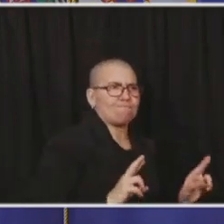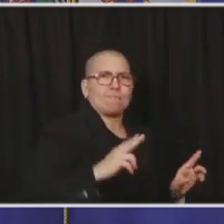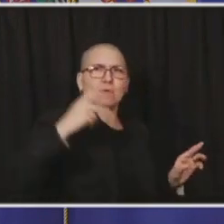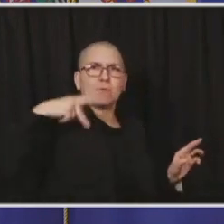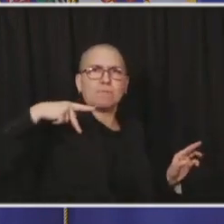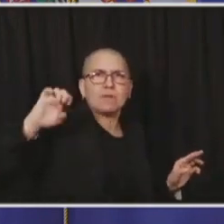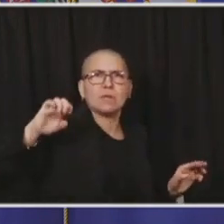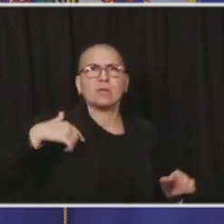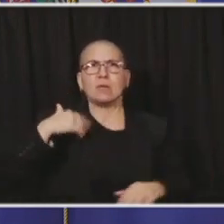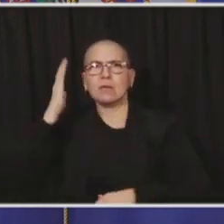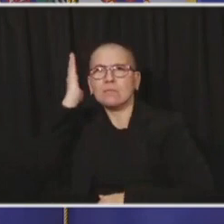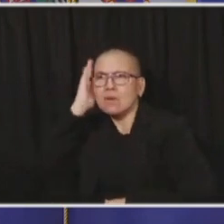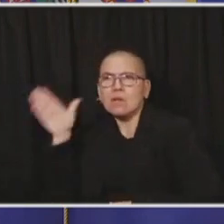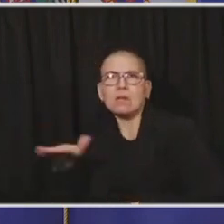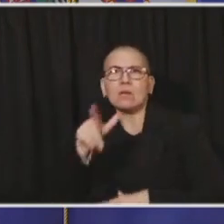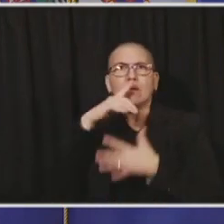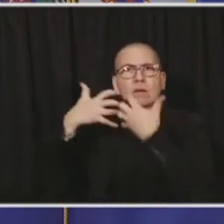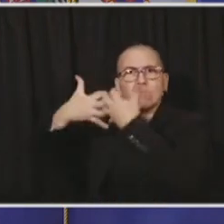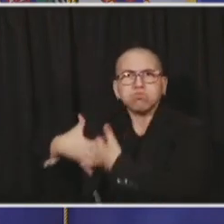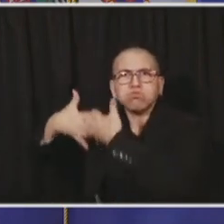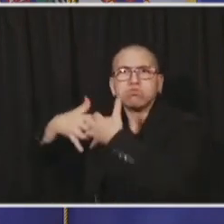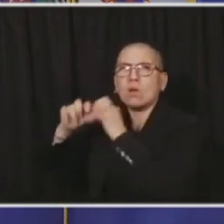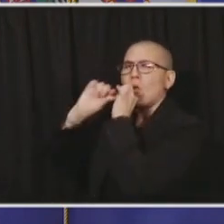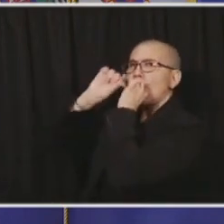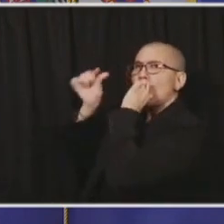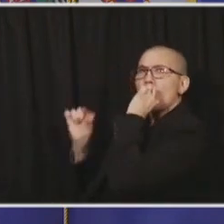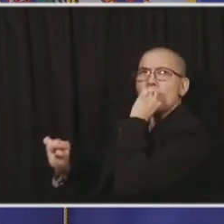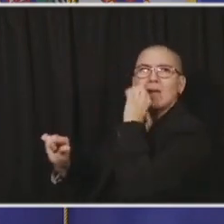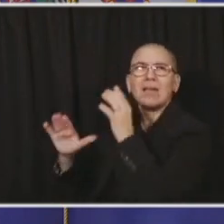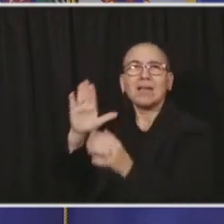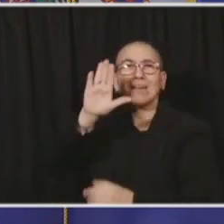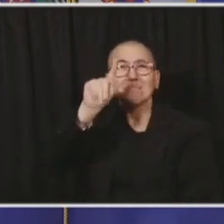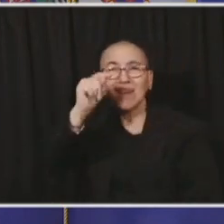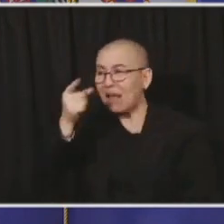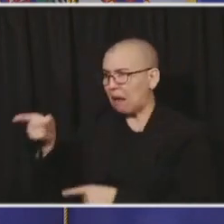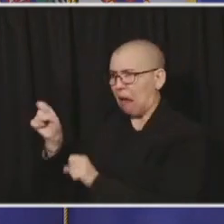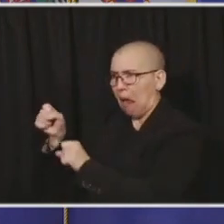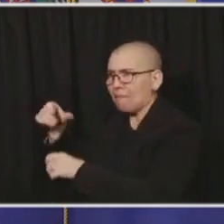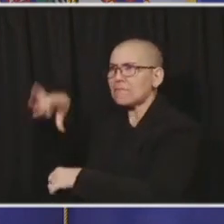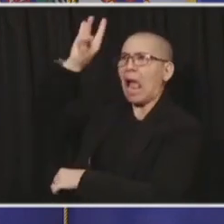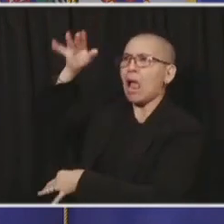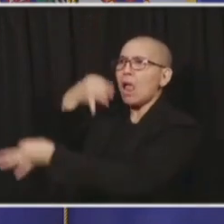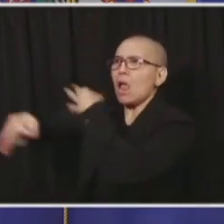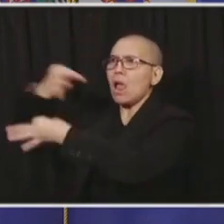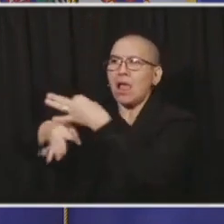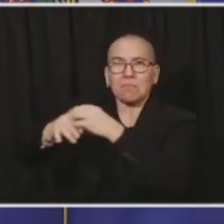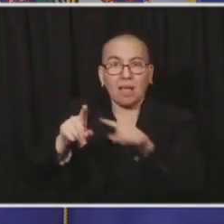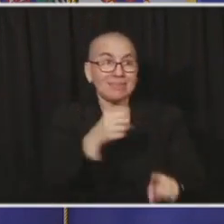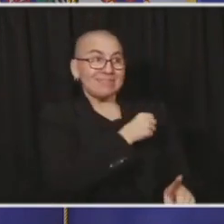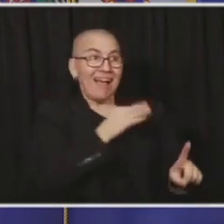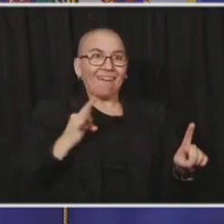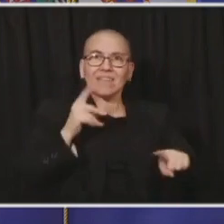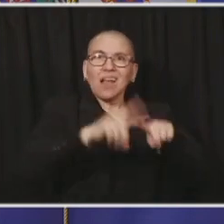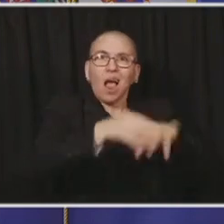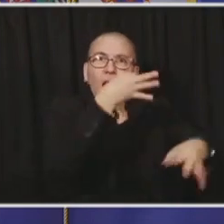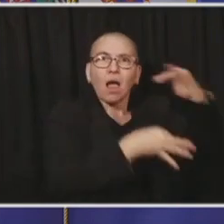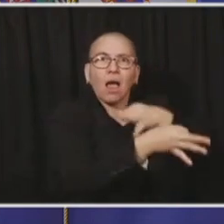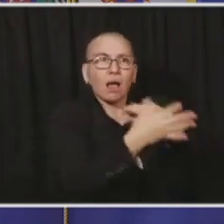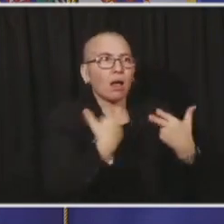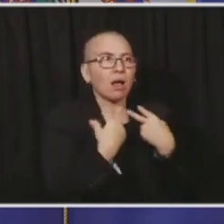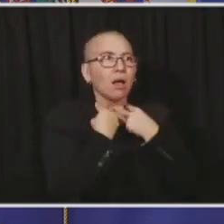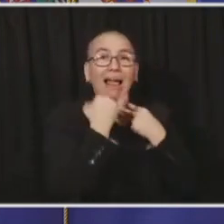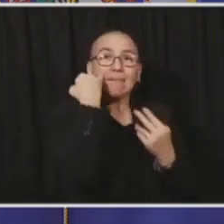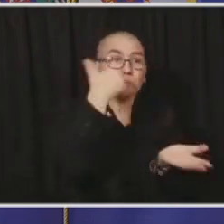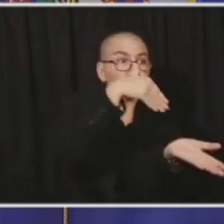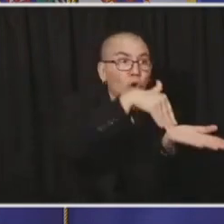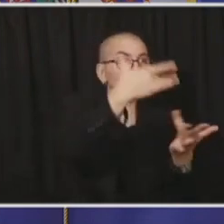replace the nurse or the doctor who's out with it. You can't replace the workforce because of community spread and you can't build up enough of that quickly enough if